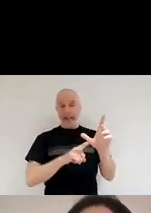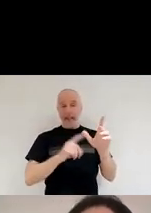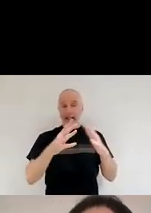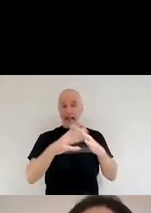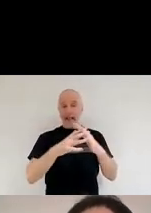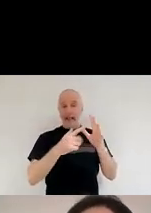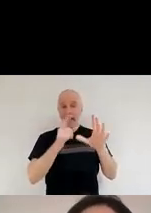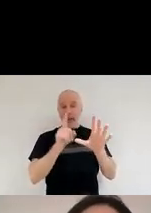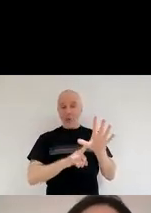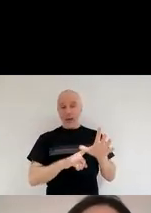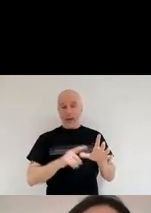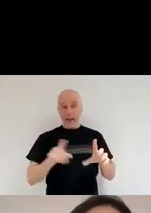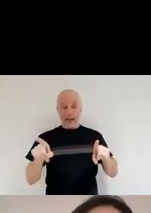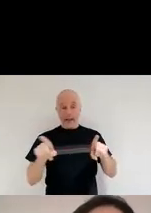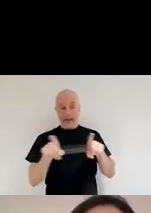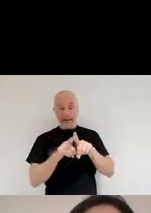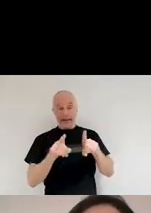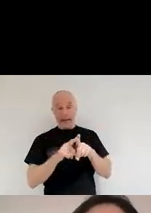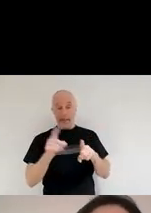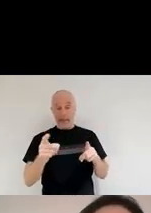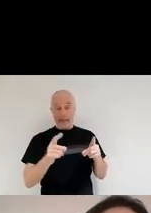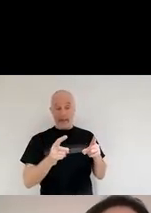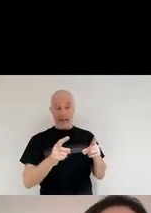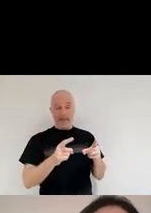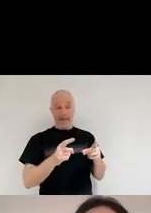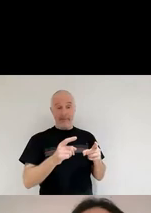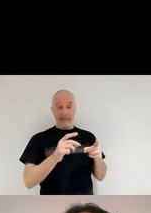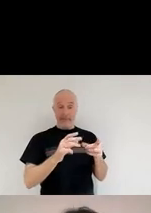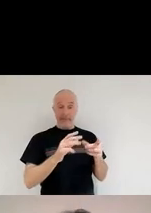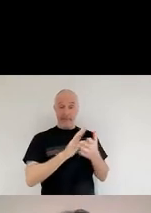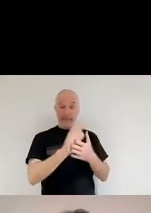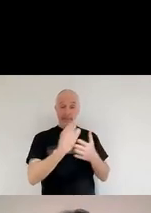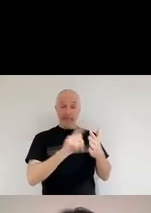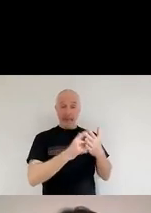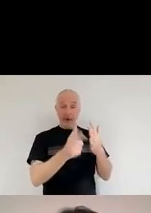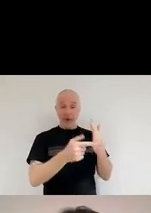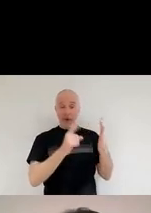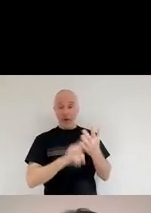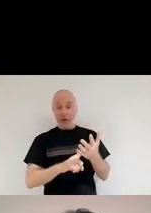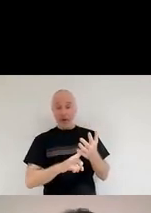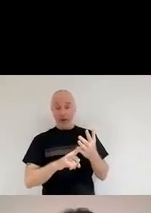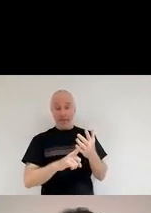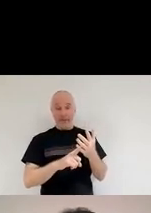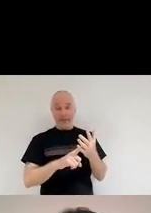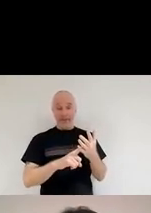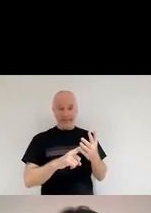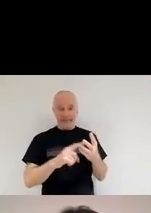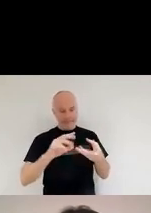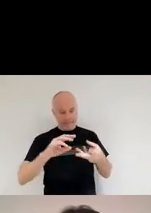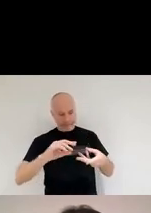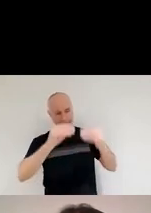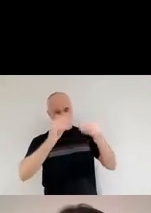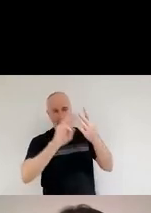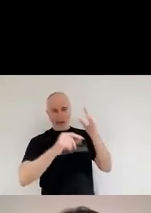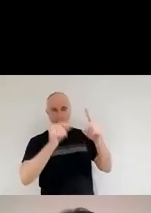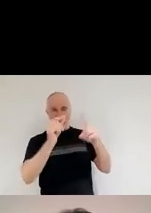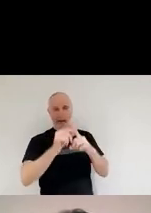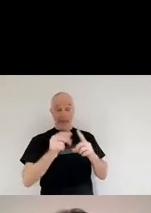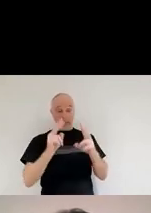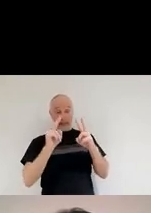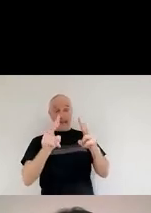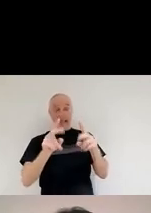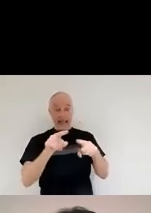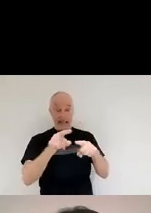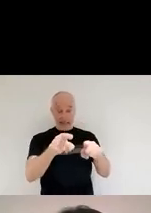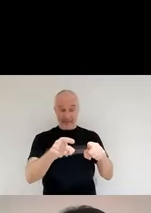got all that raggedy map of the Milky Way, because he was seeing all this dust and the dust was blocking all this life